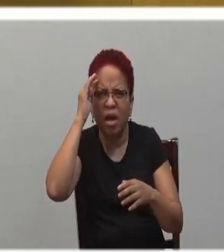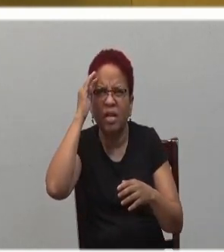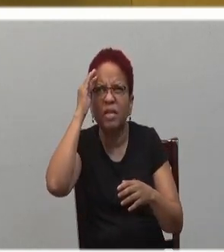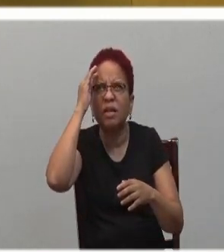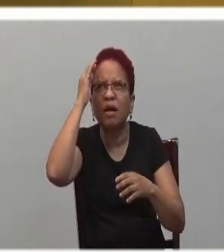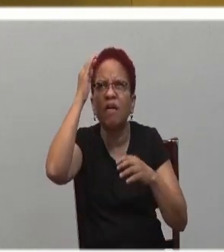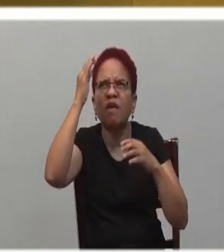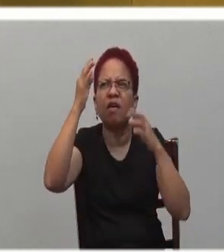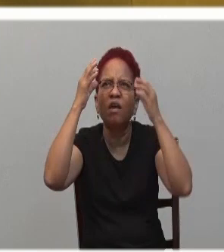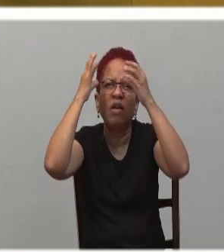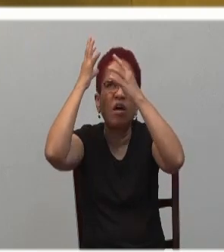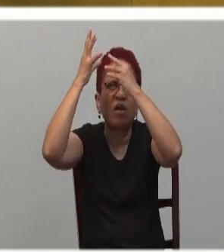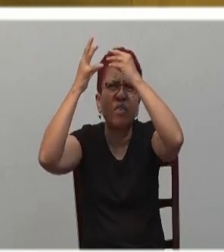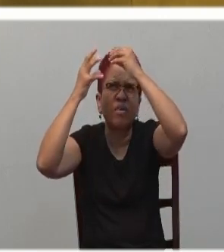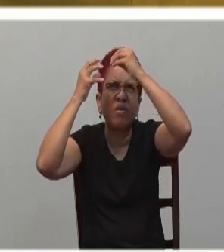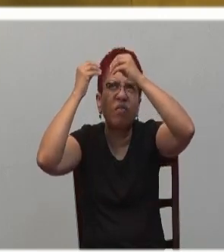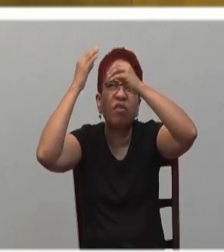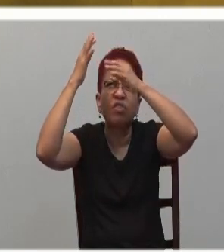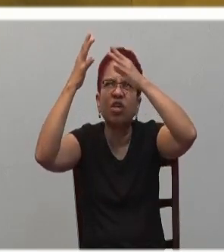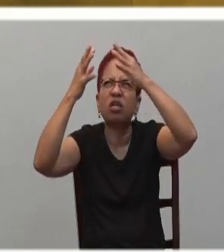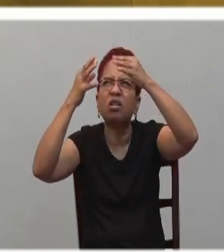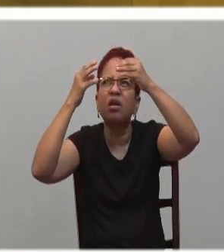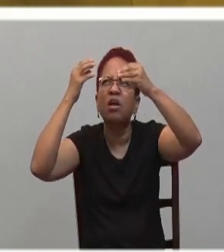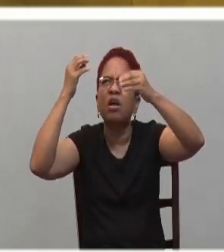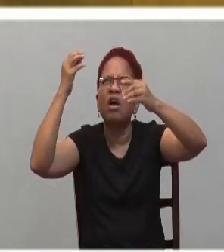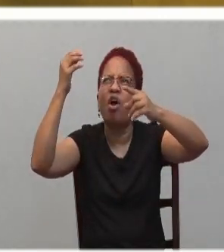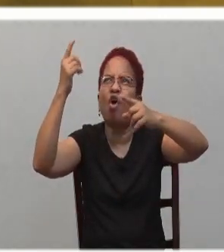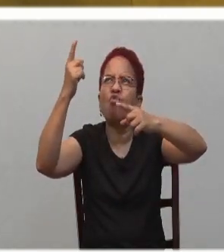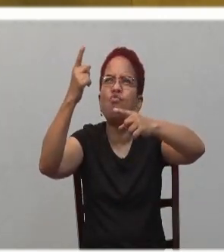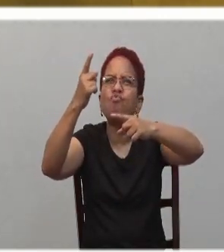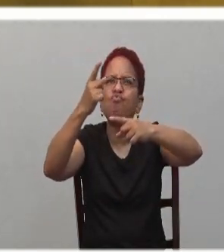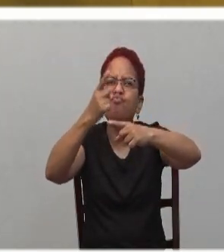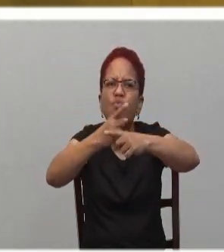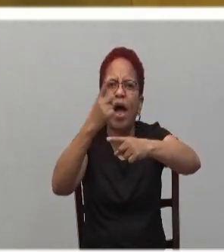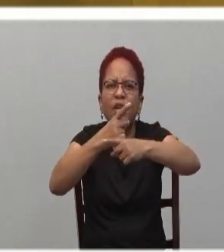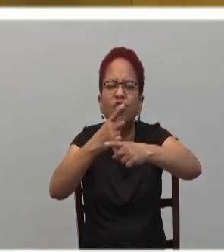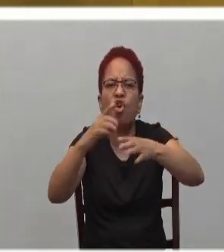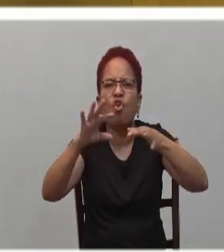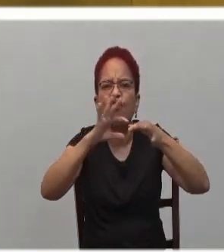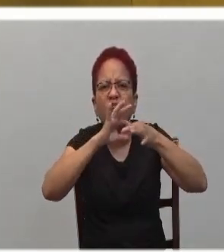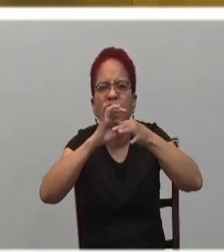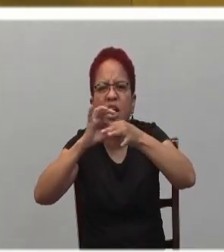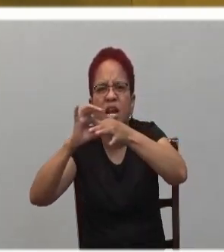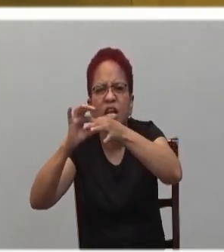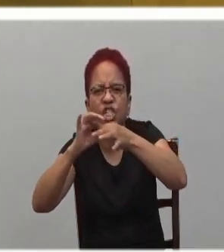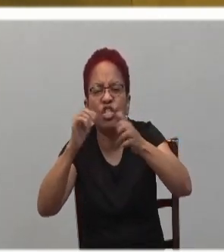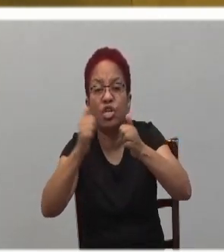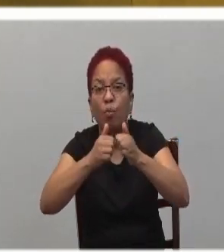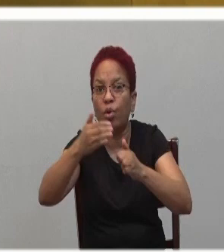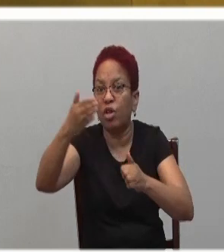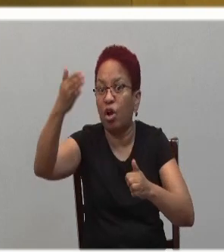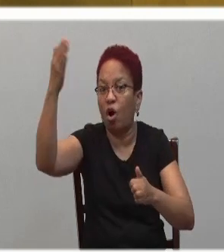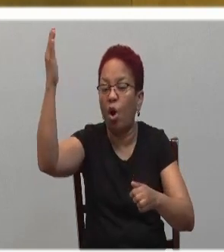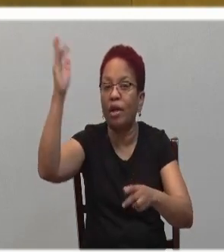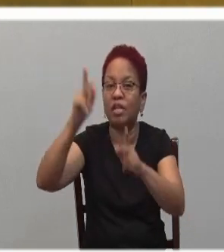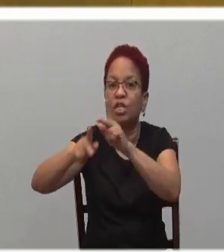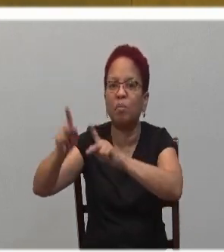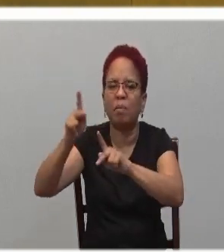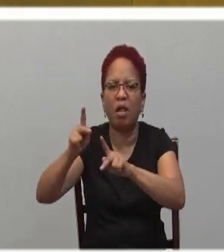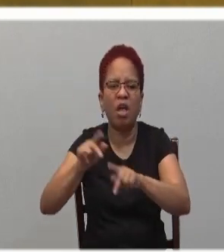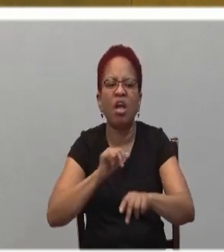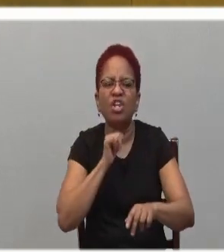has a right relationship with God and his people. Not the physical temple in its